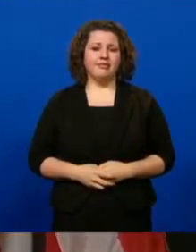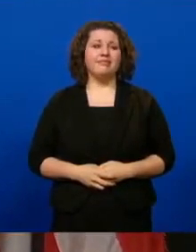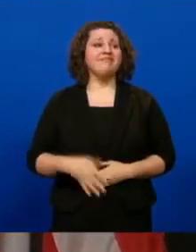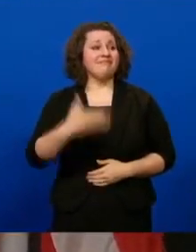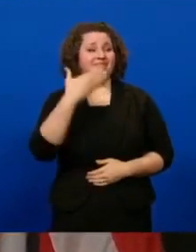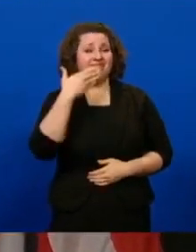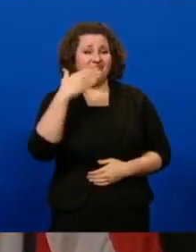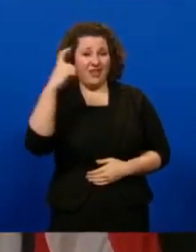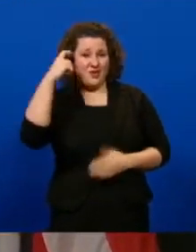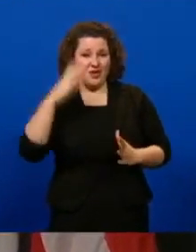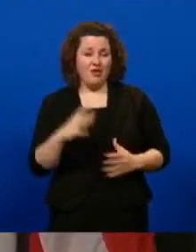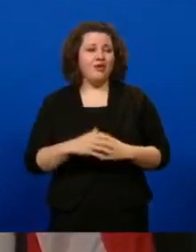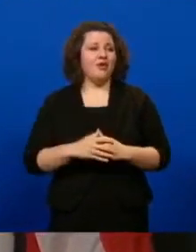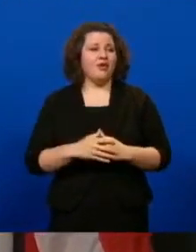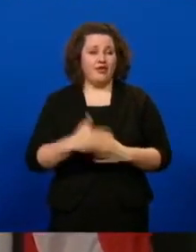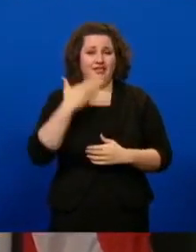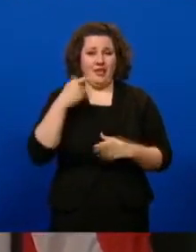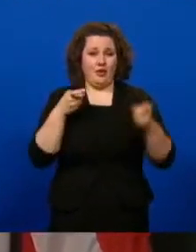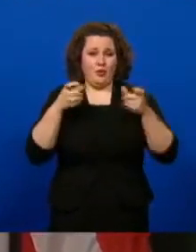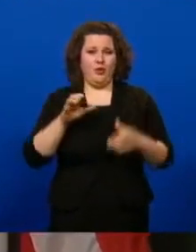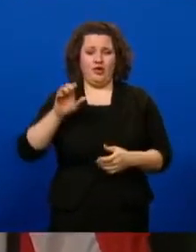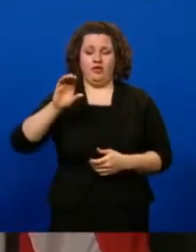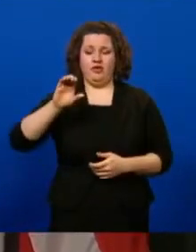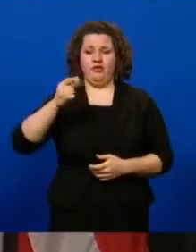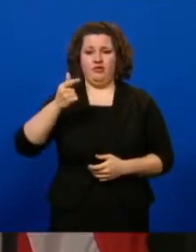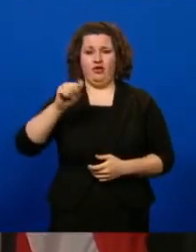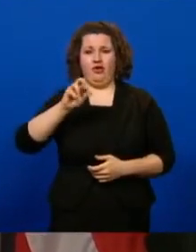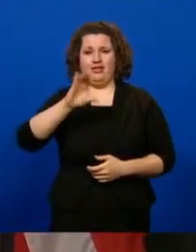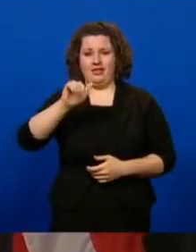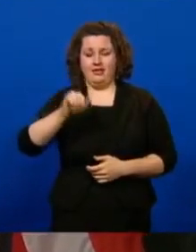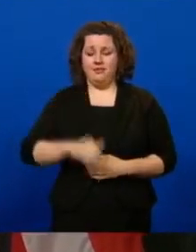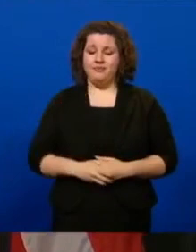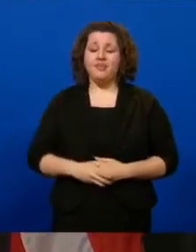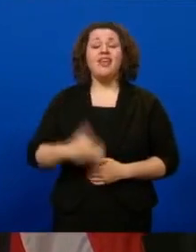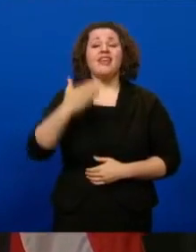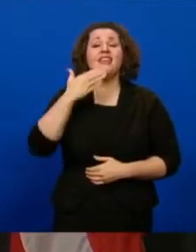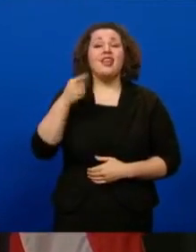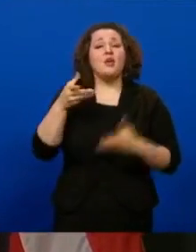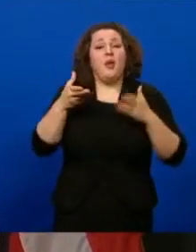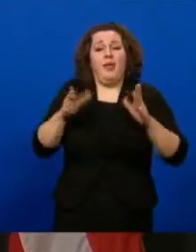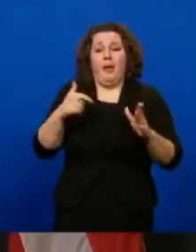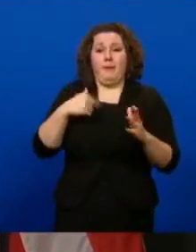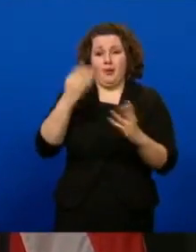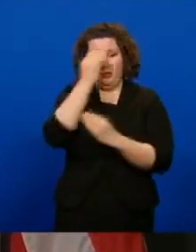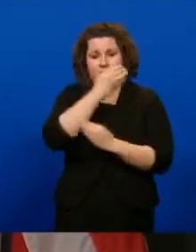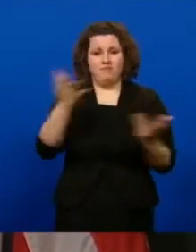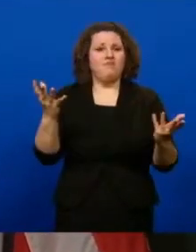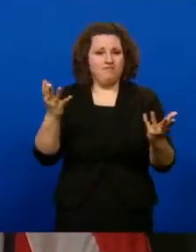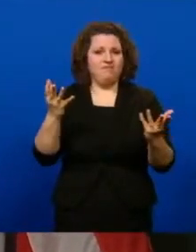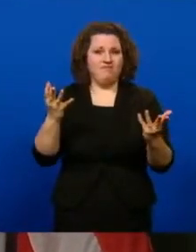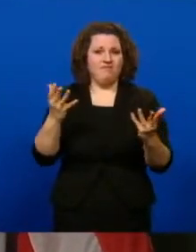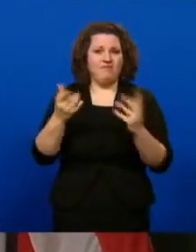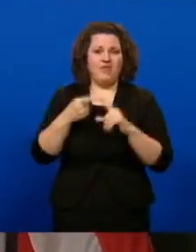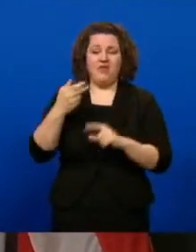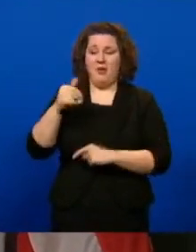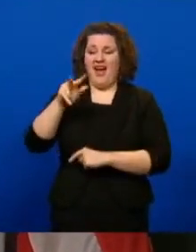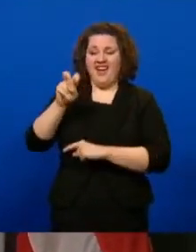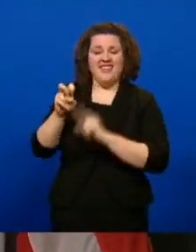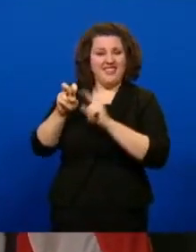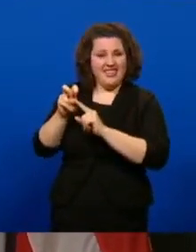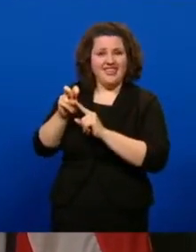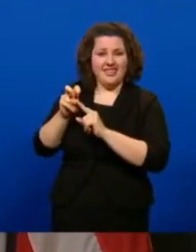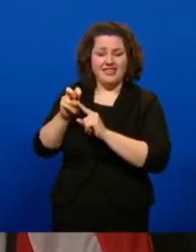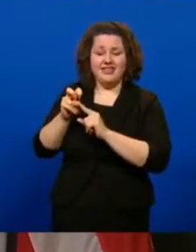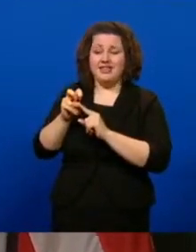Thank you, Governor, and thank you, Director Garcia. Thank you for allowing me to share on behalf of Hy-Vee and our more than 1,000